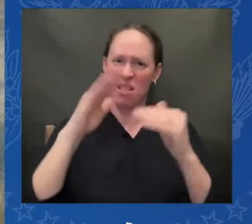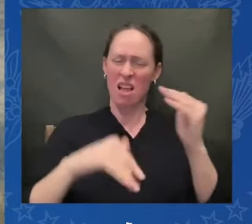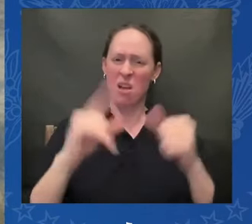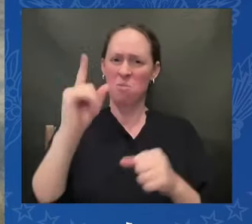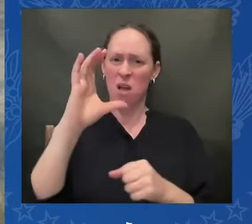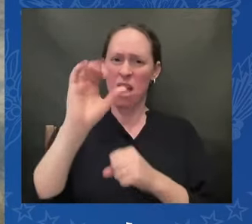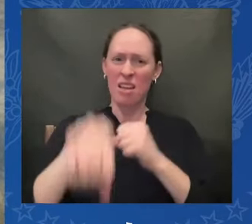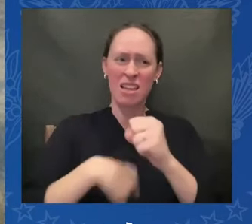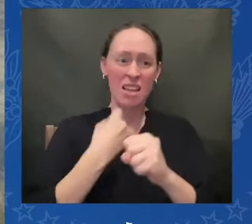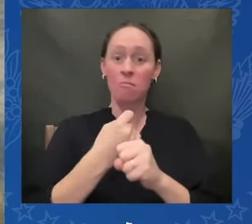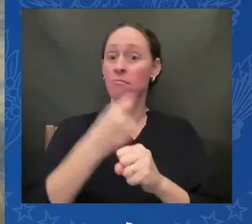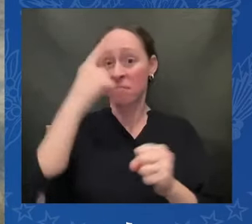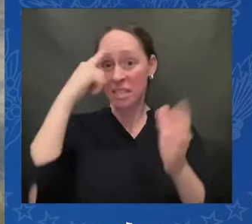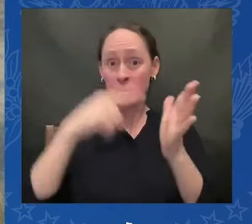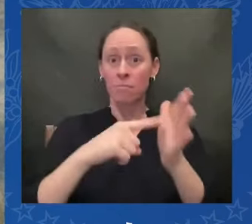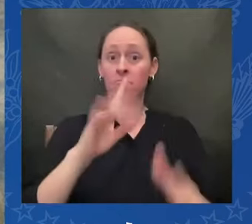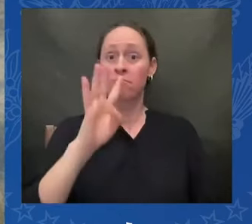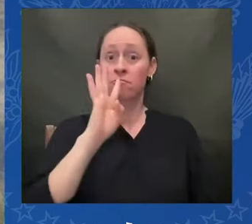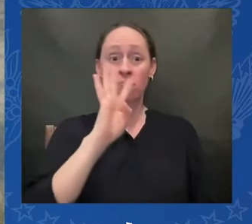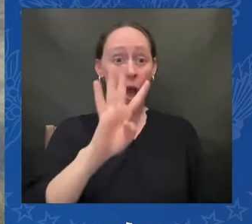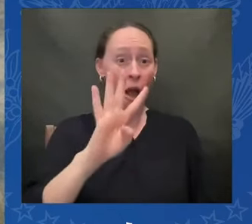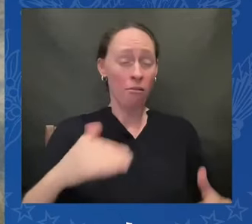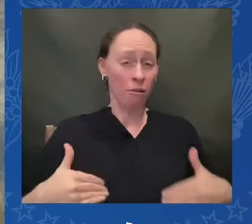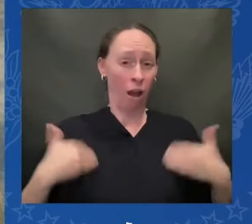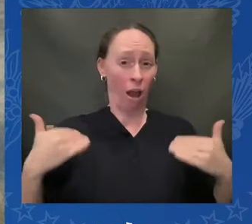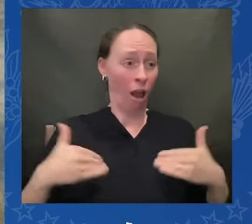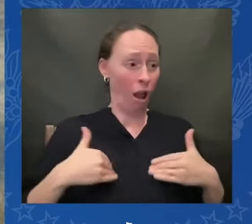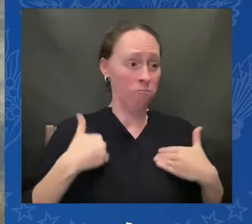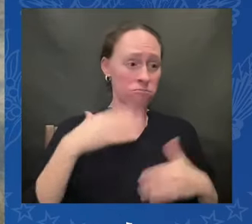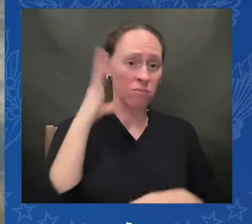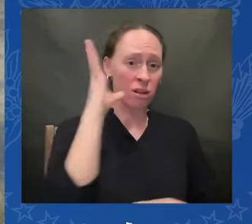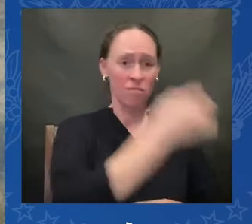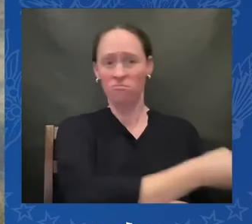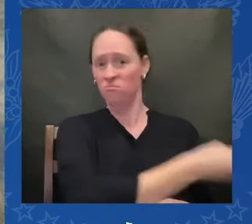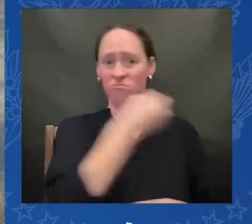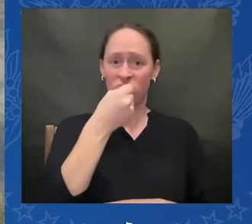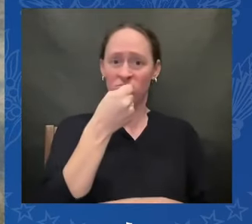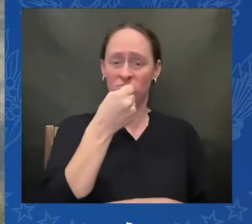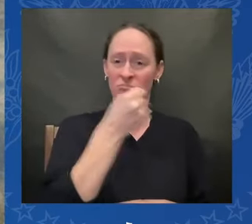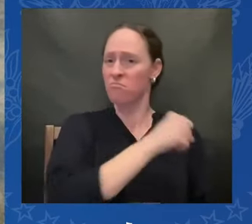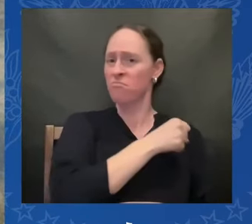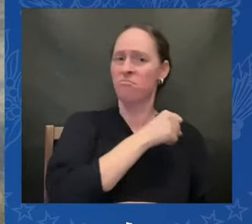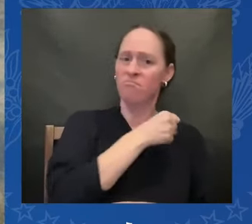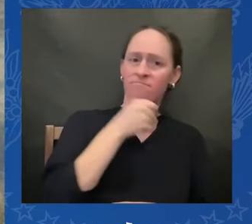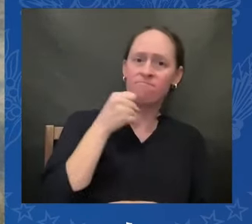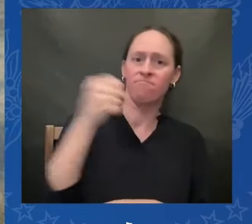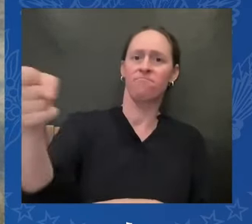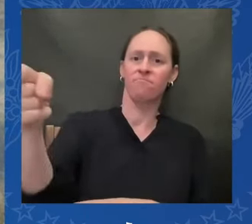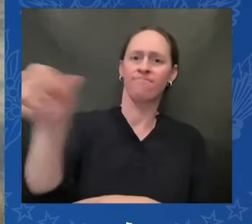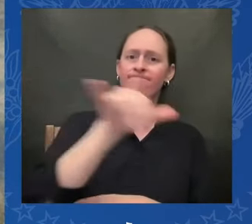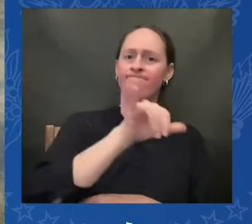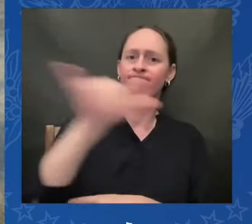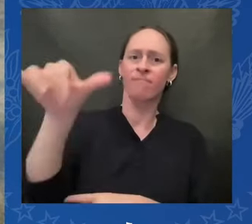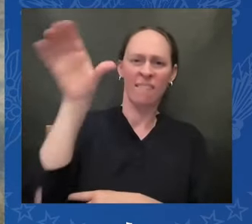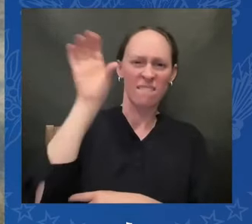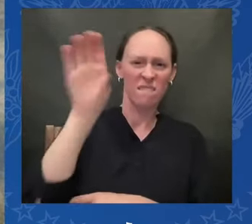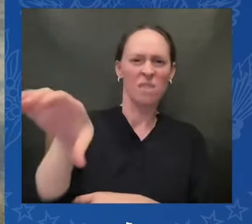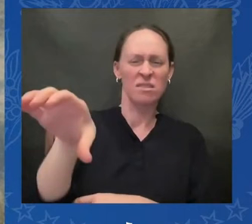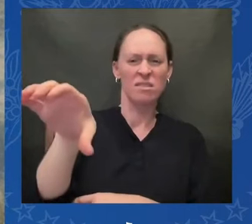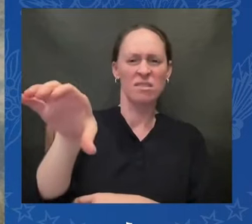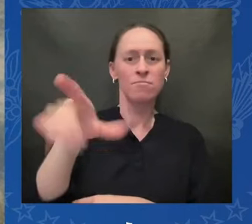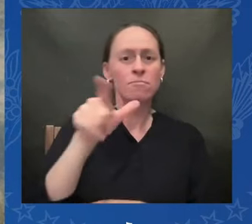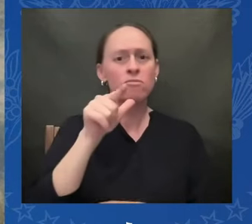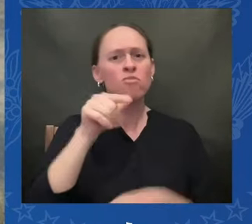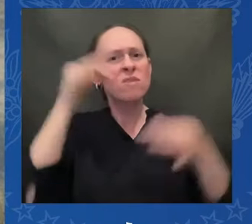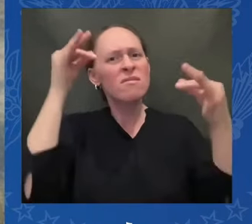and forced into boarding schools run by the U.S. government and religious institutions these federal Indian